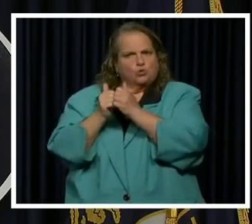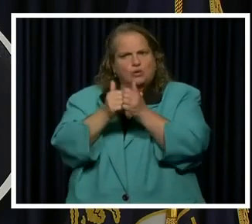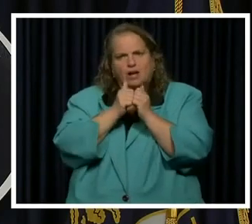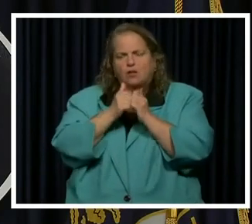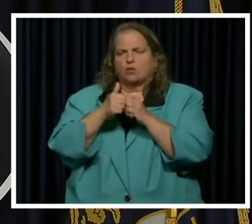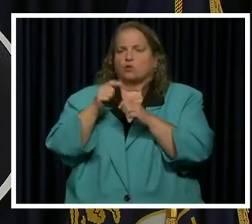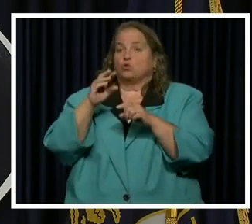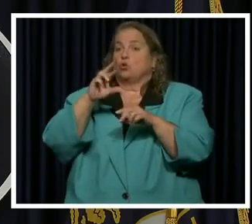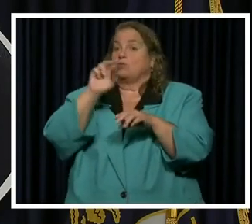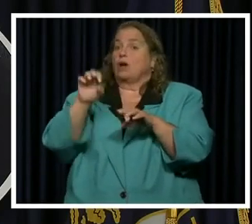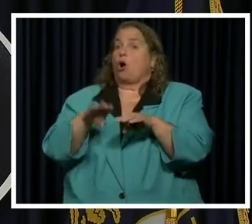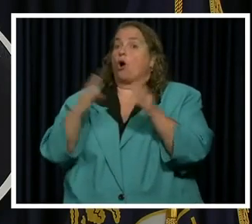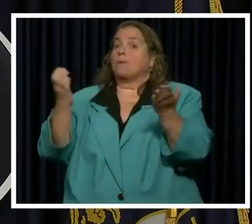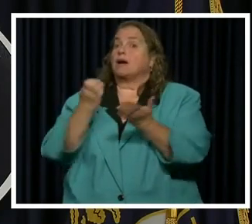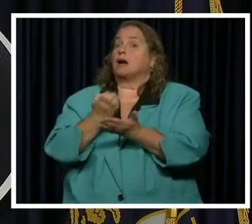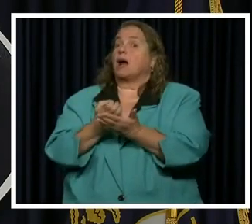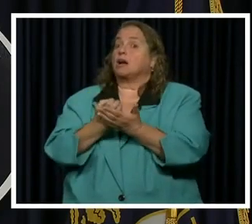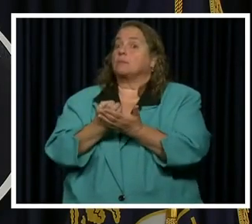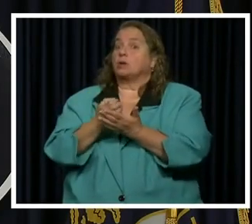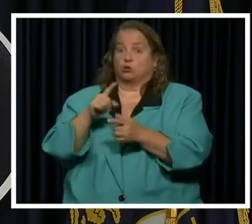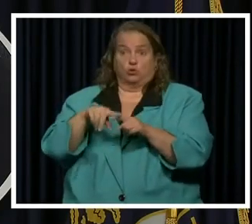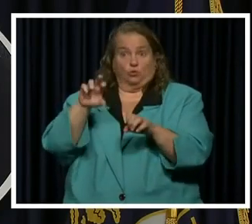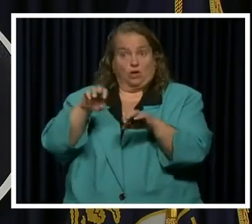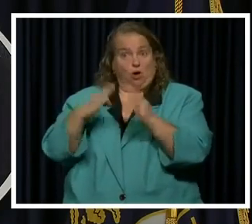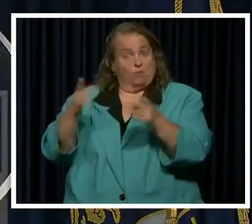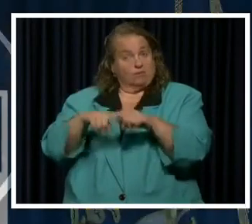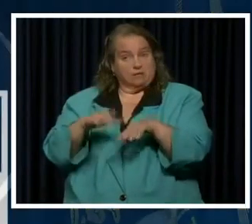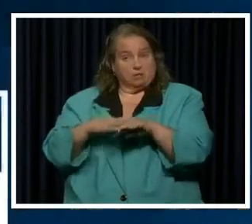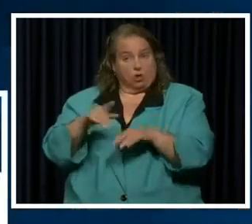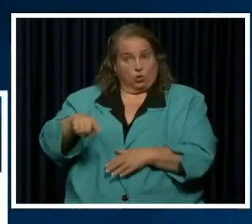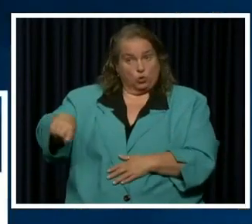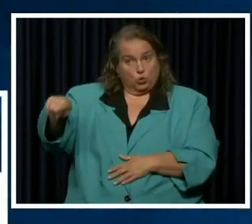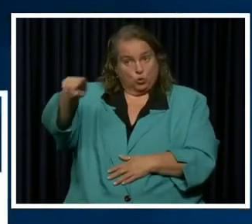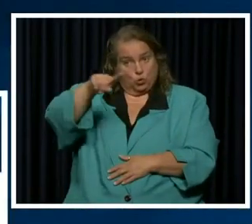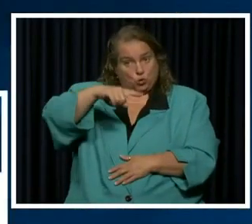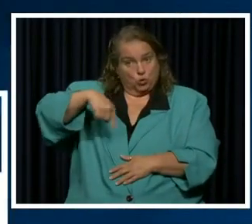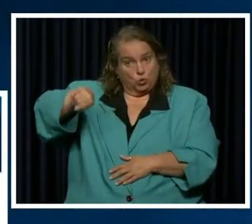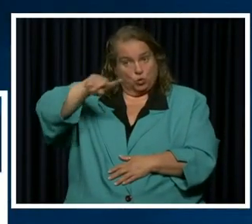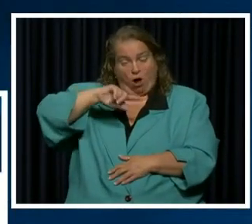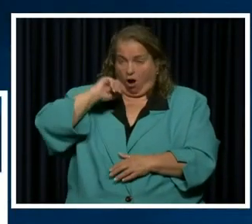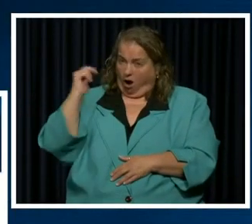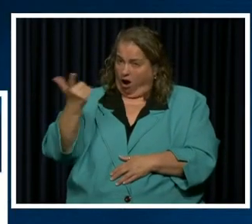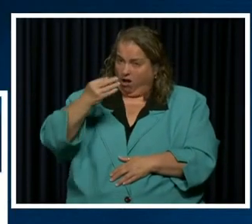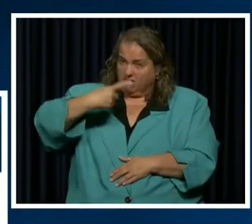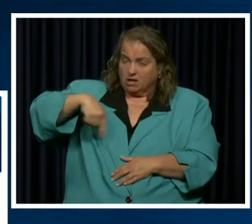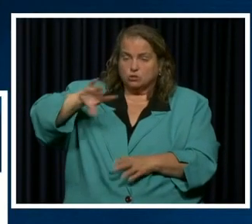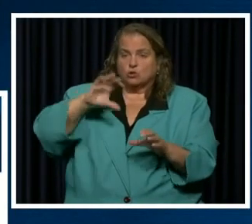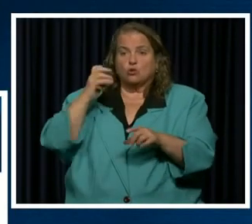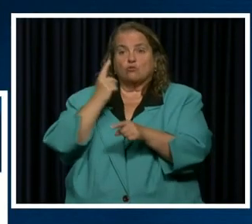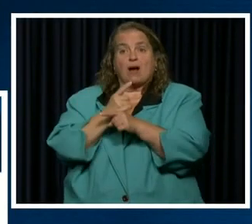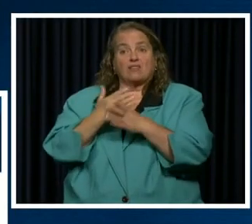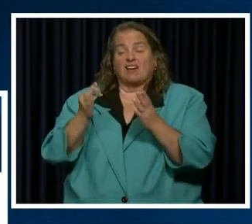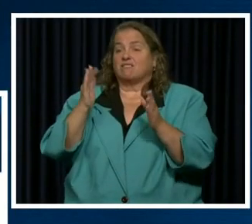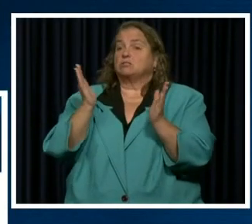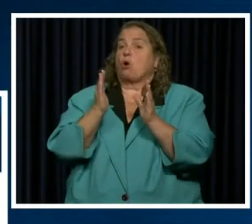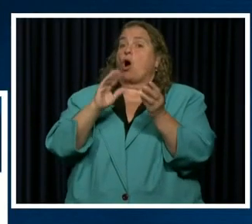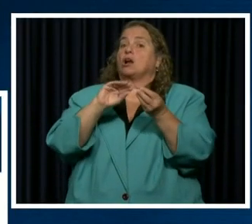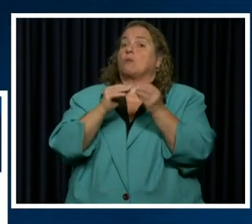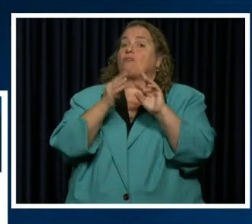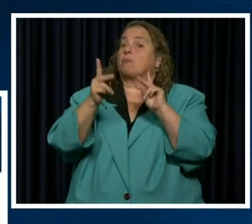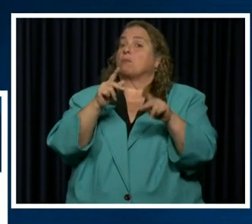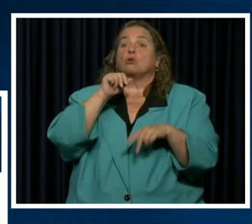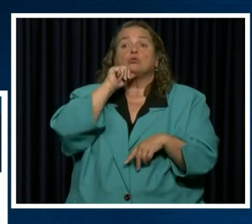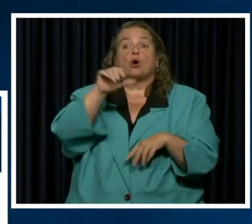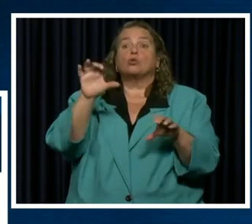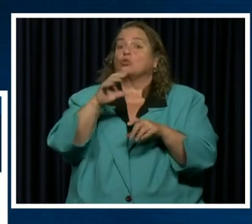economy and reopening it depends on all of us, all of us doing the right thing. If a small fraction of us don't and spread the virus,